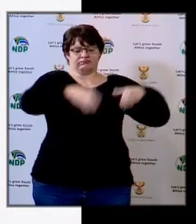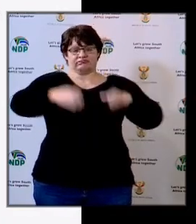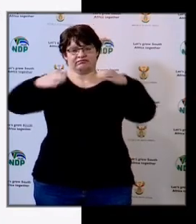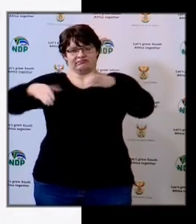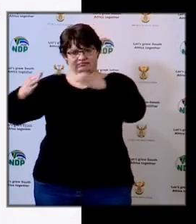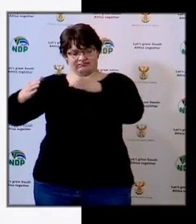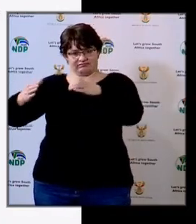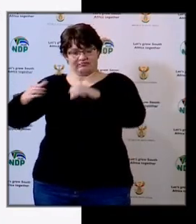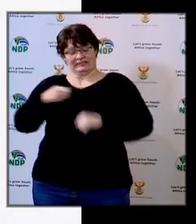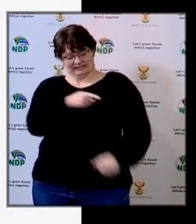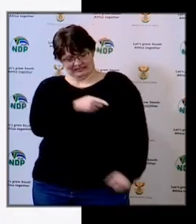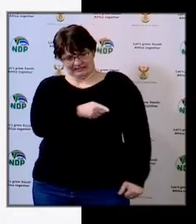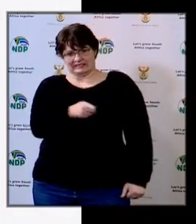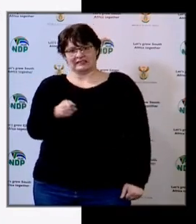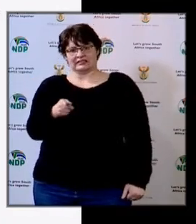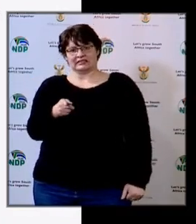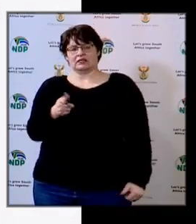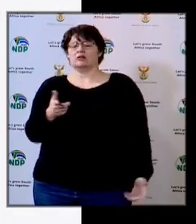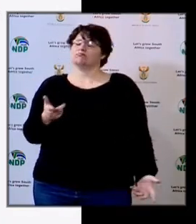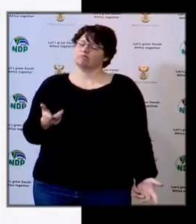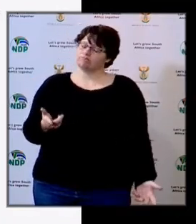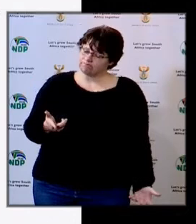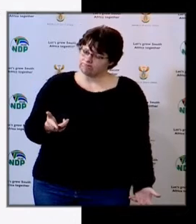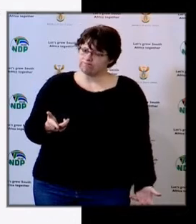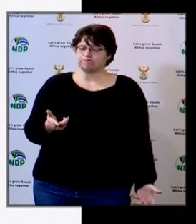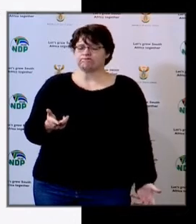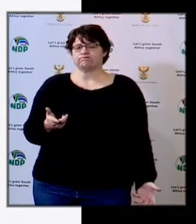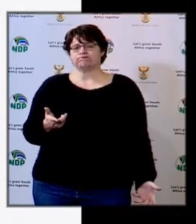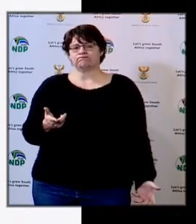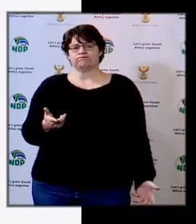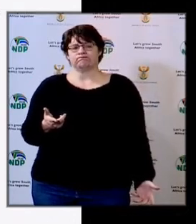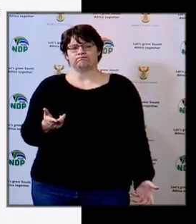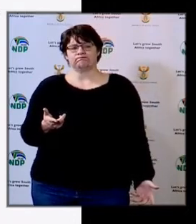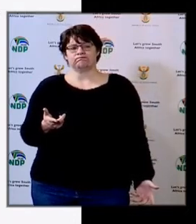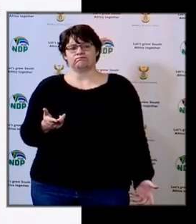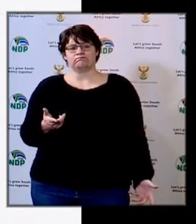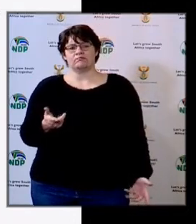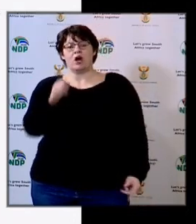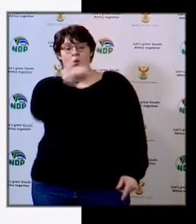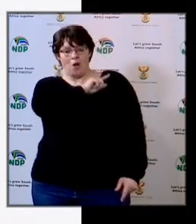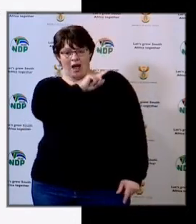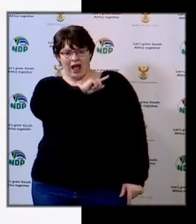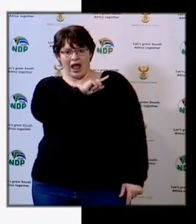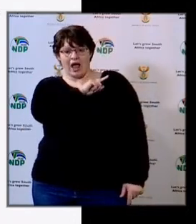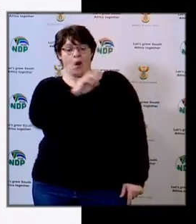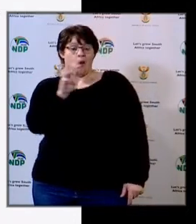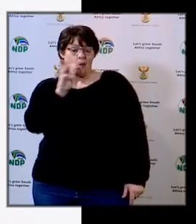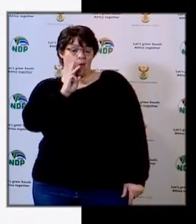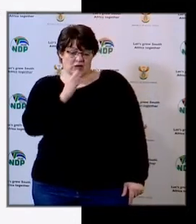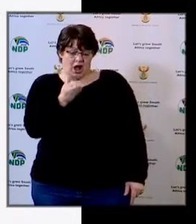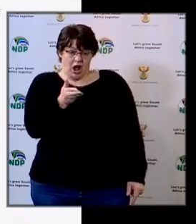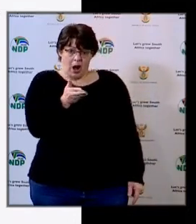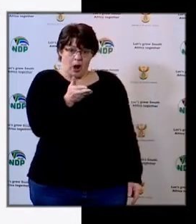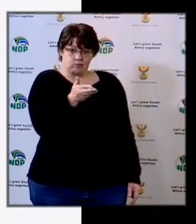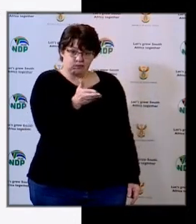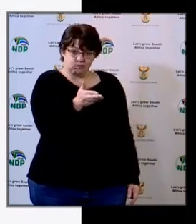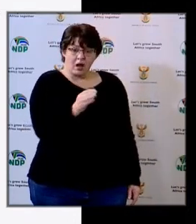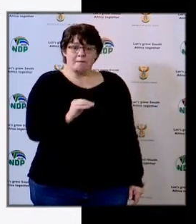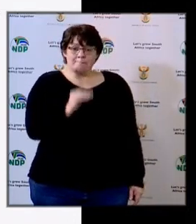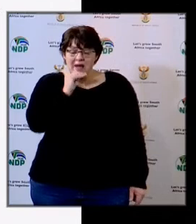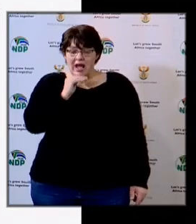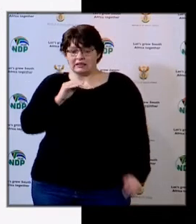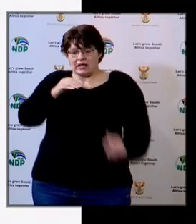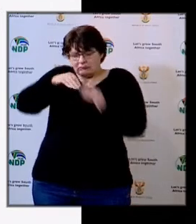schools were indeed augmentation of the storage capacity and capability